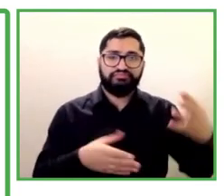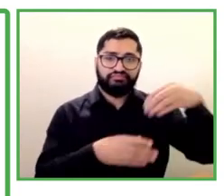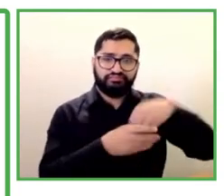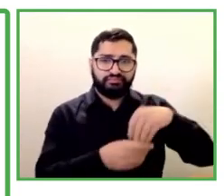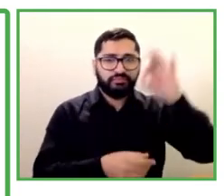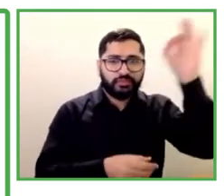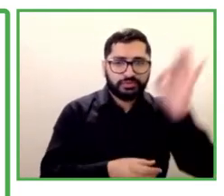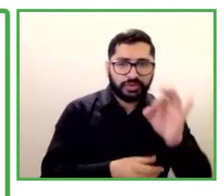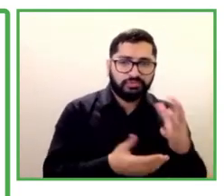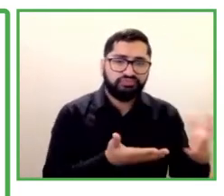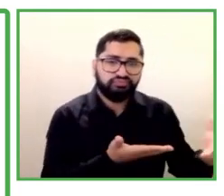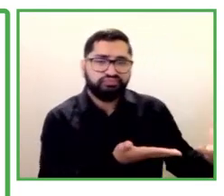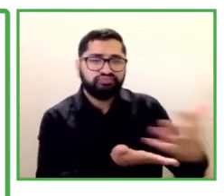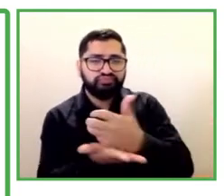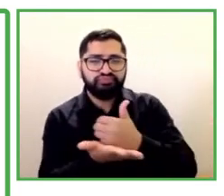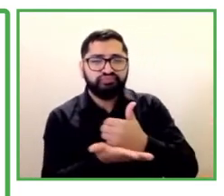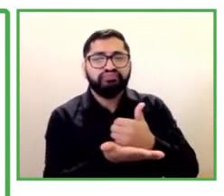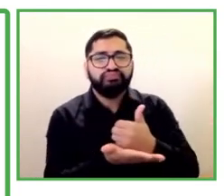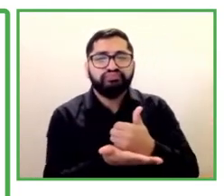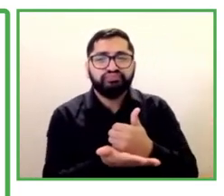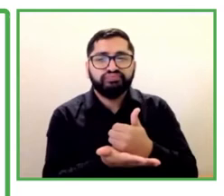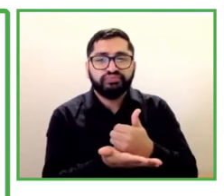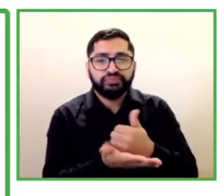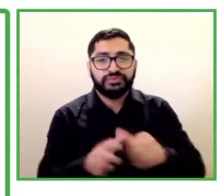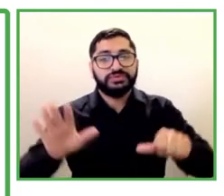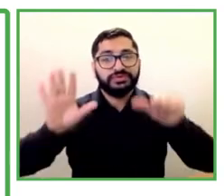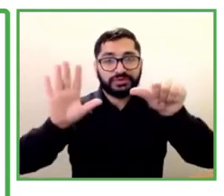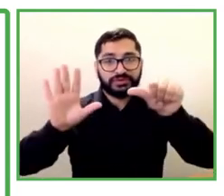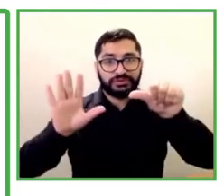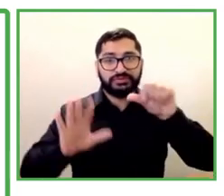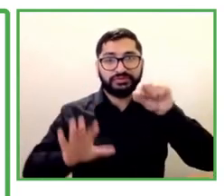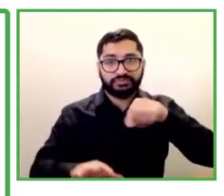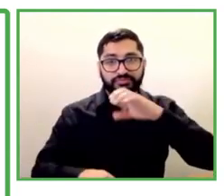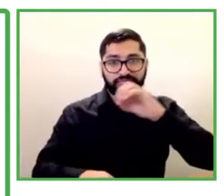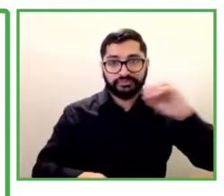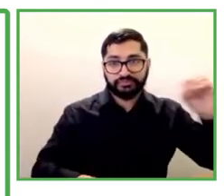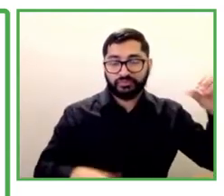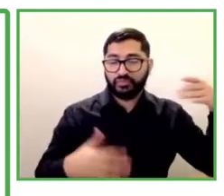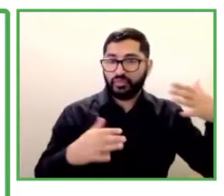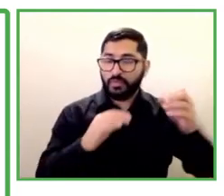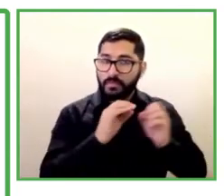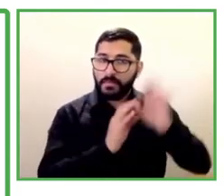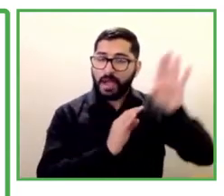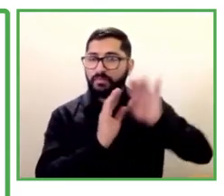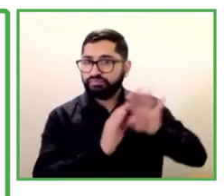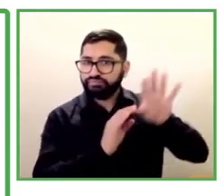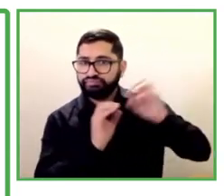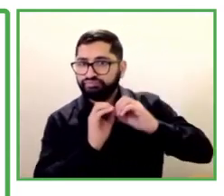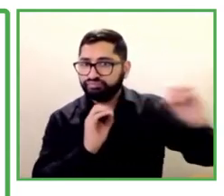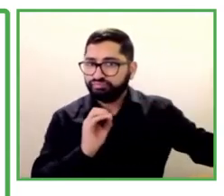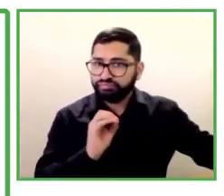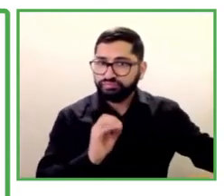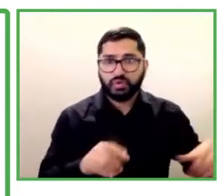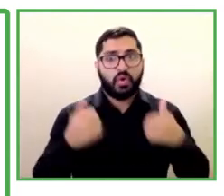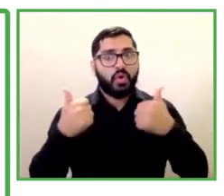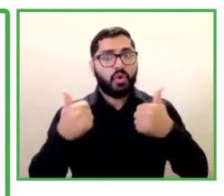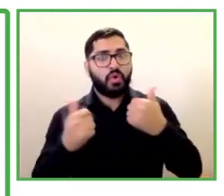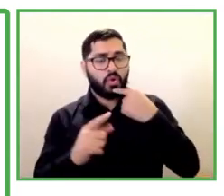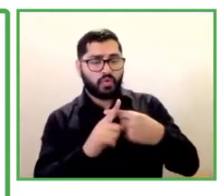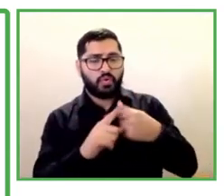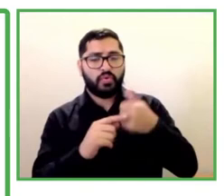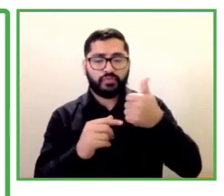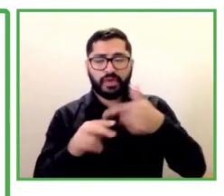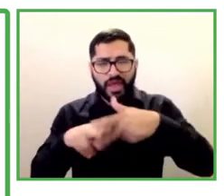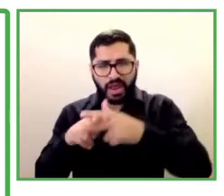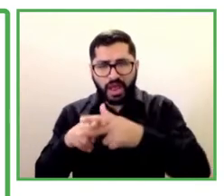Shans, and he's a very rich resource of help and anything we need to be successful in